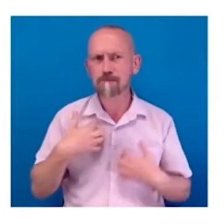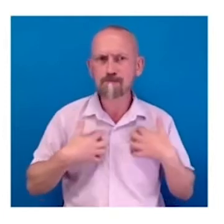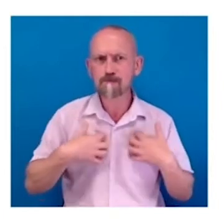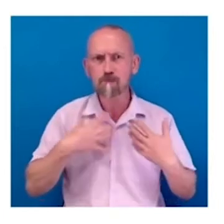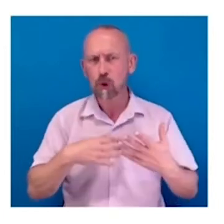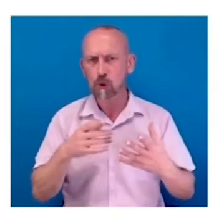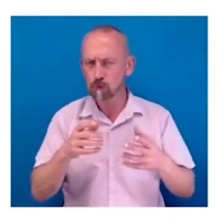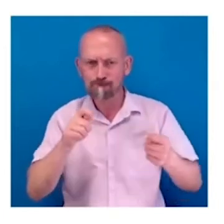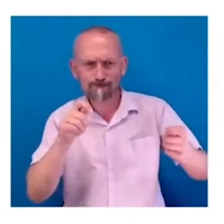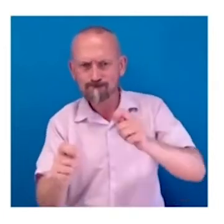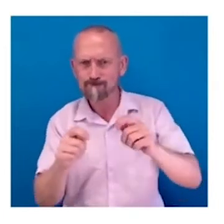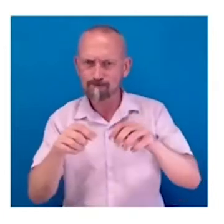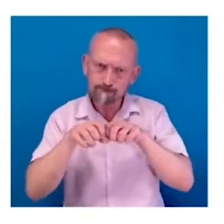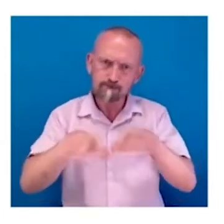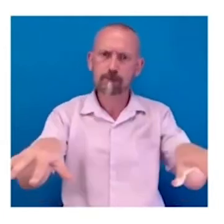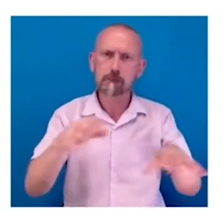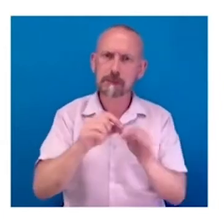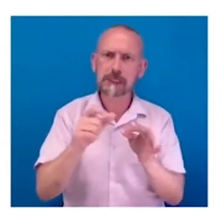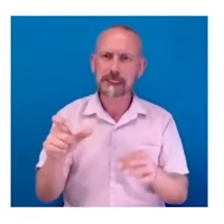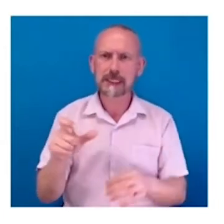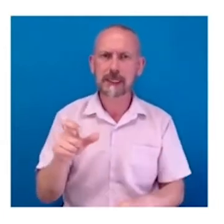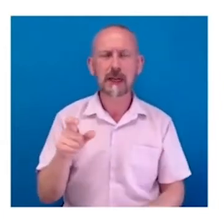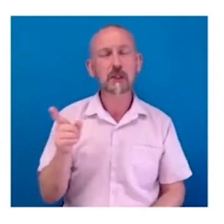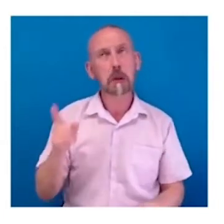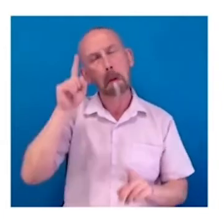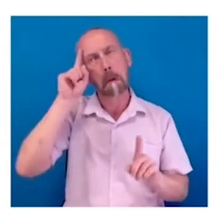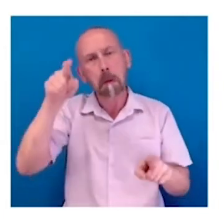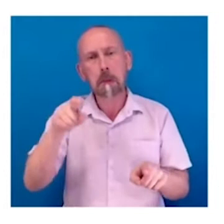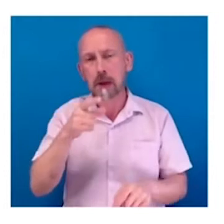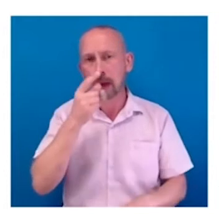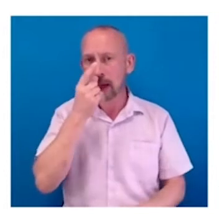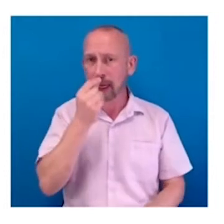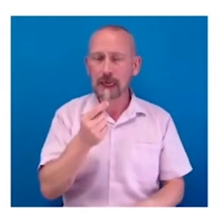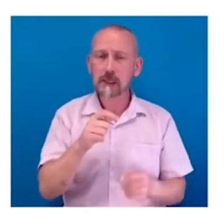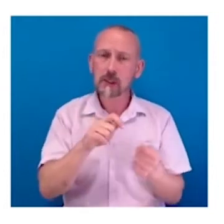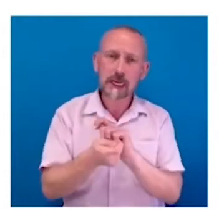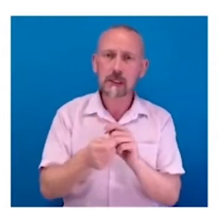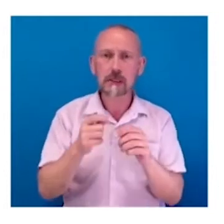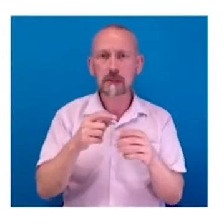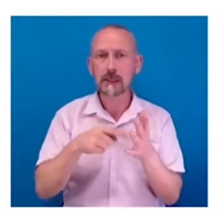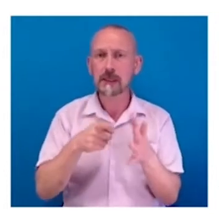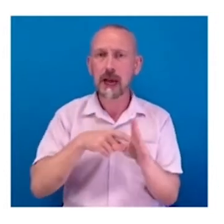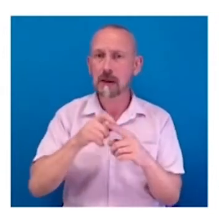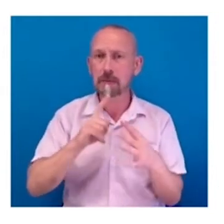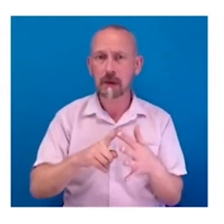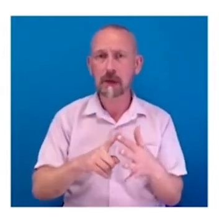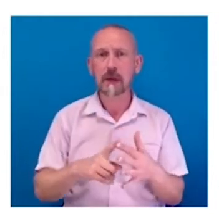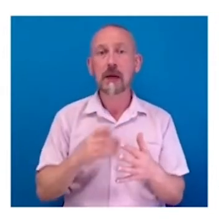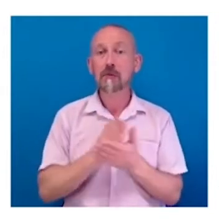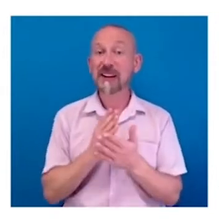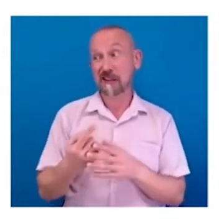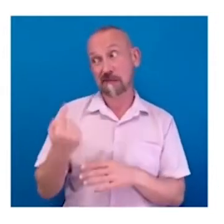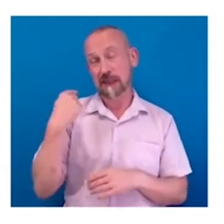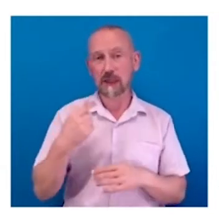typeface. And we realized we had a choice at that time. was Ariel or Verdana. And it was the only way we could guarantee it would work on everything. And